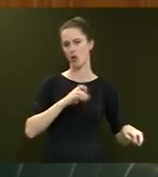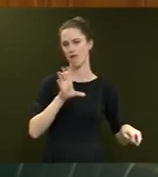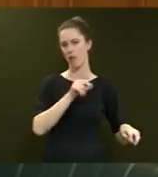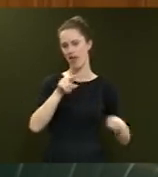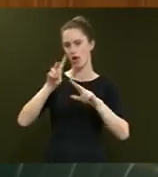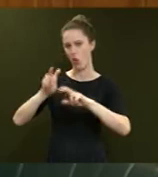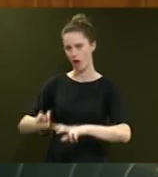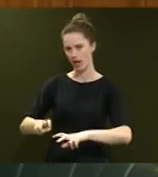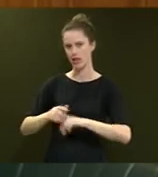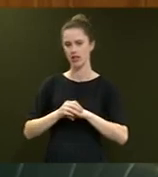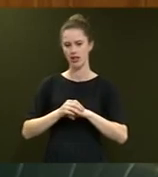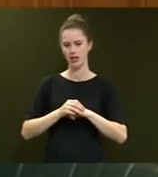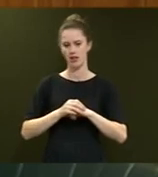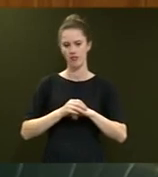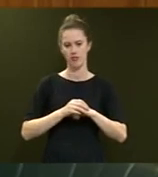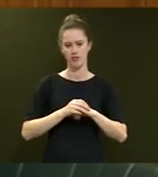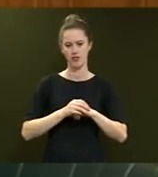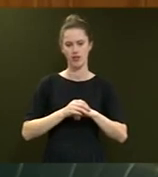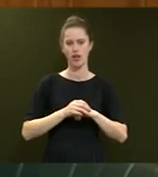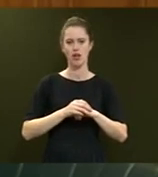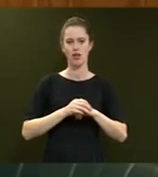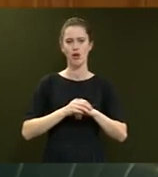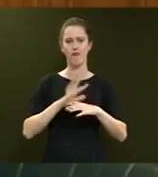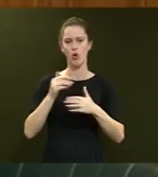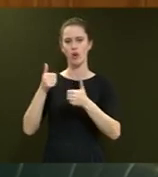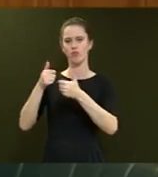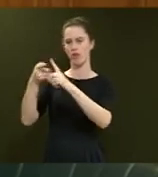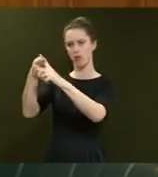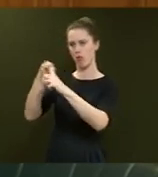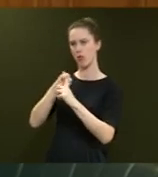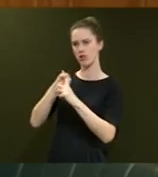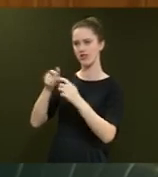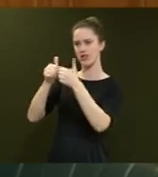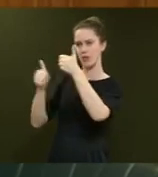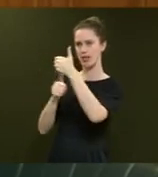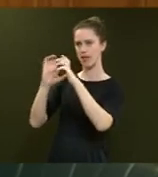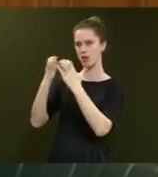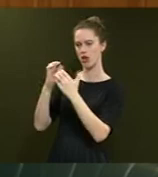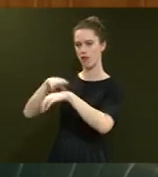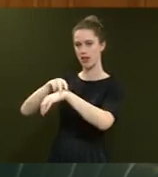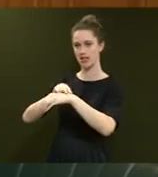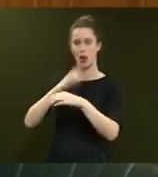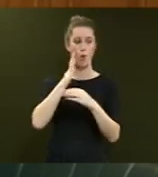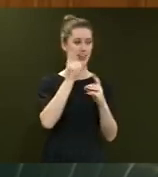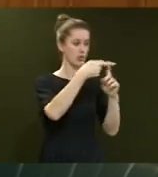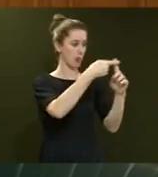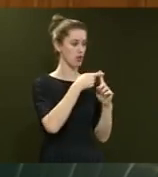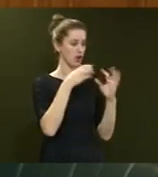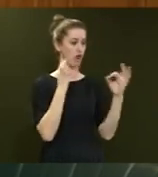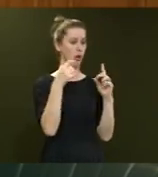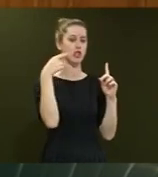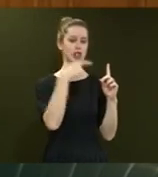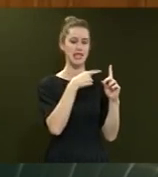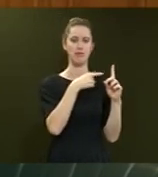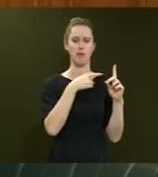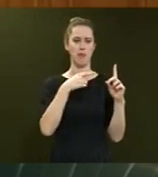into the appointment process for a Deputy Commissioner of Police. Ever since she was appointed to the role, she has been